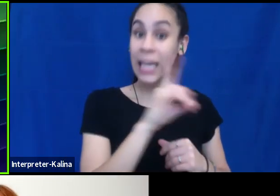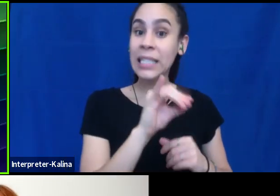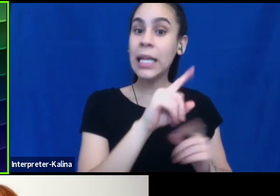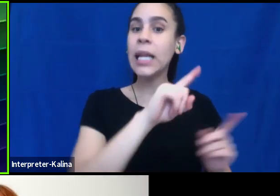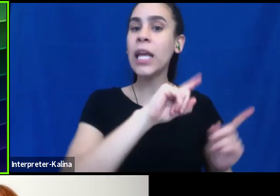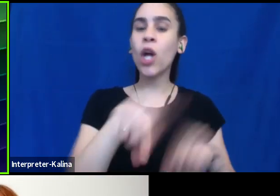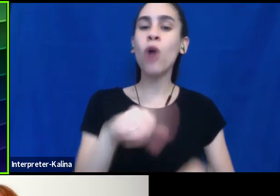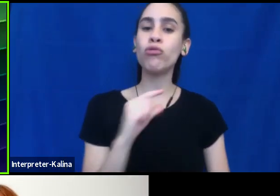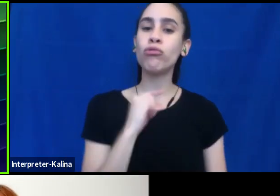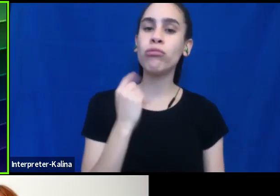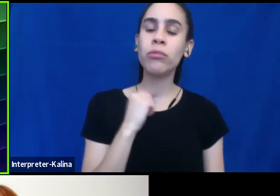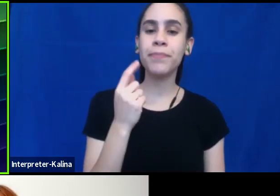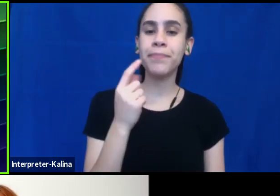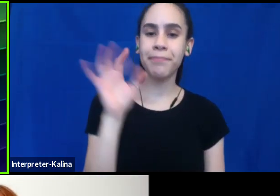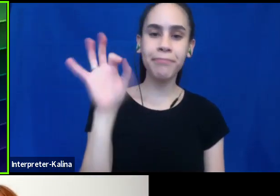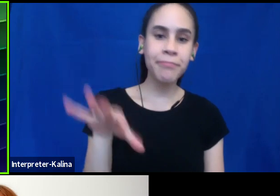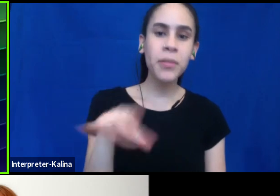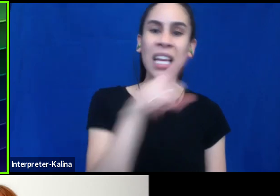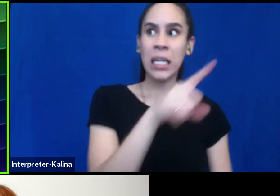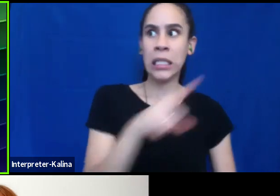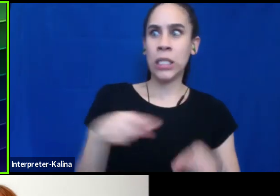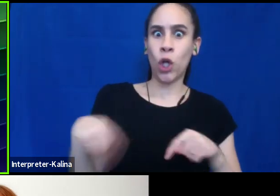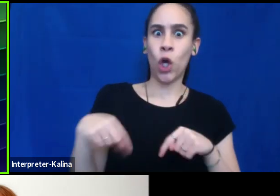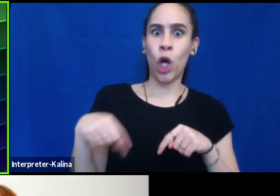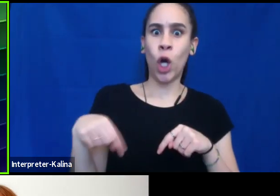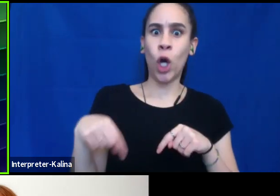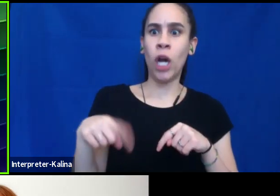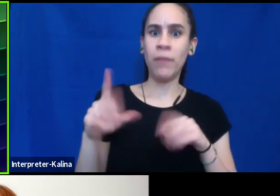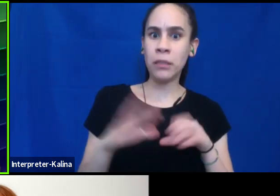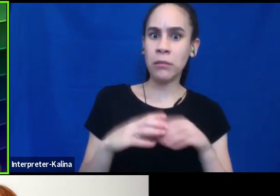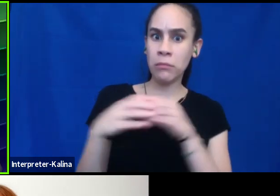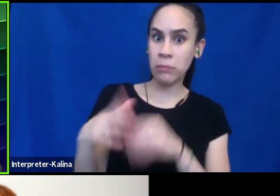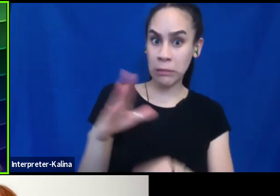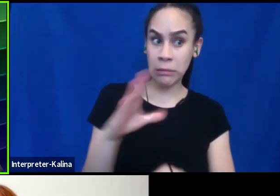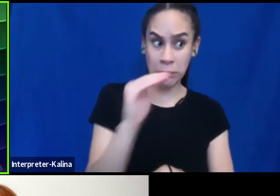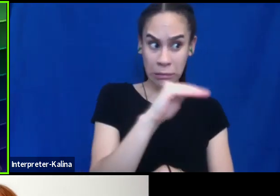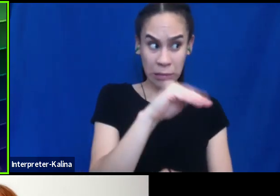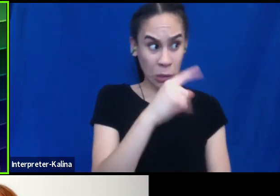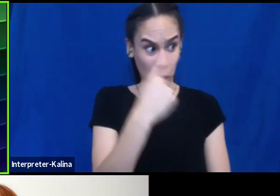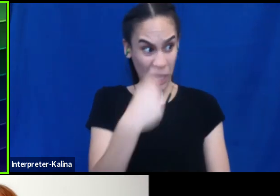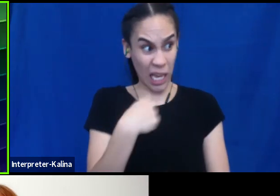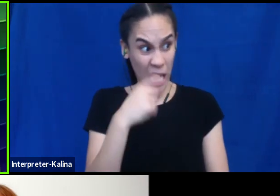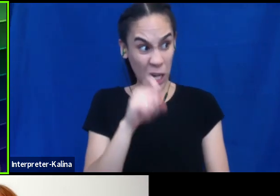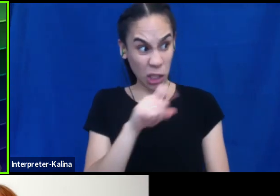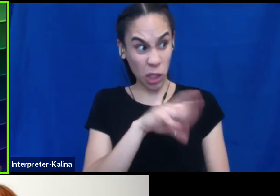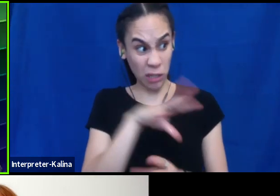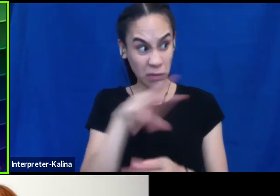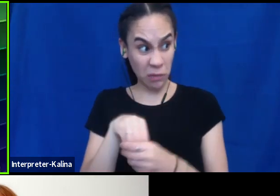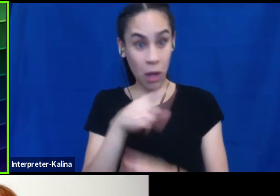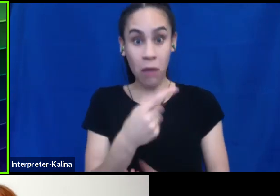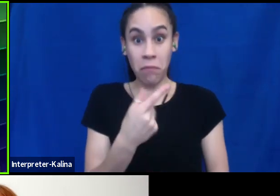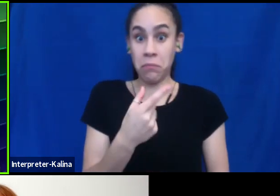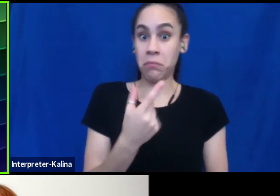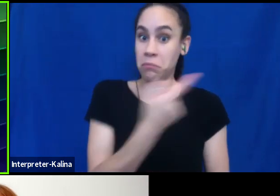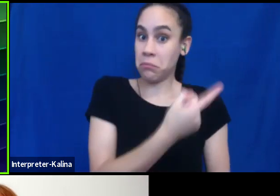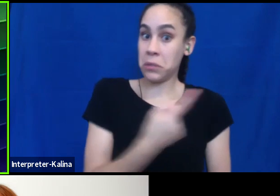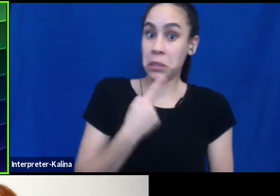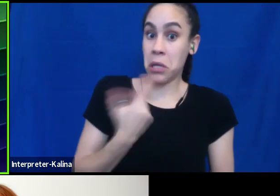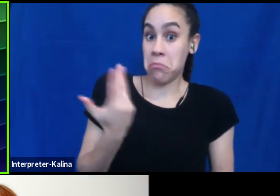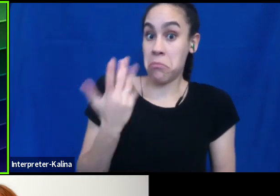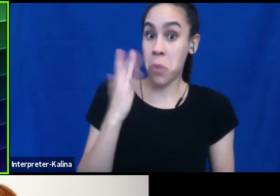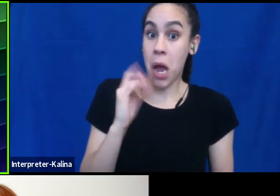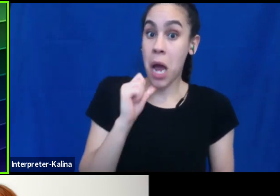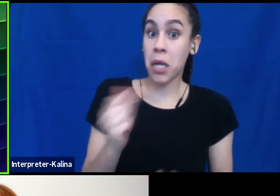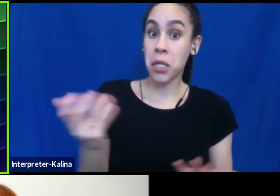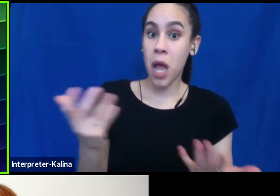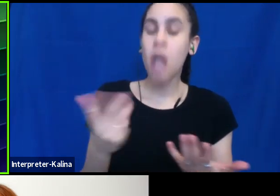priest cause he was very nervous about going out to dinner with me and asked, do you think I should do this? And the priest said, I don't, I don't see why not. So we, we